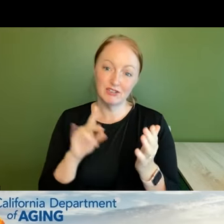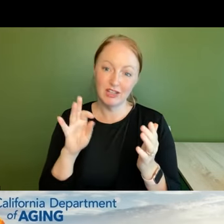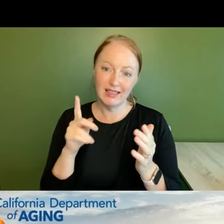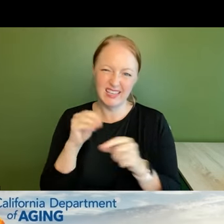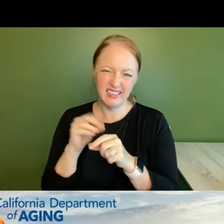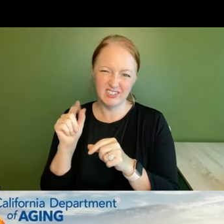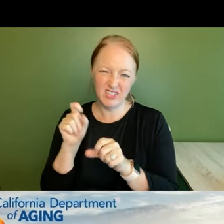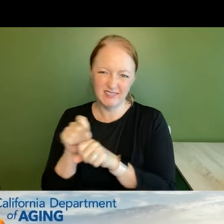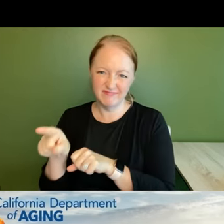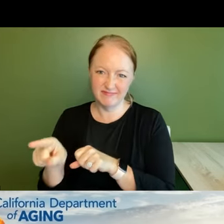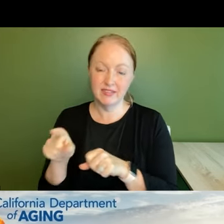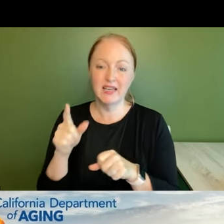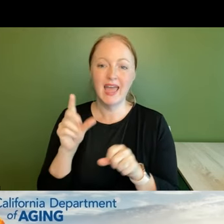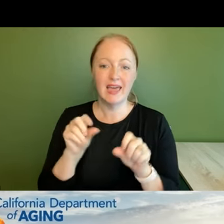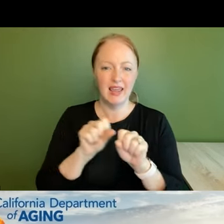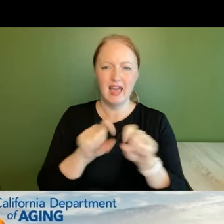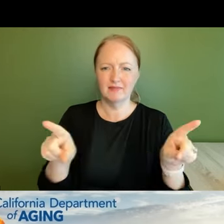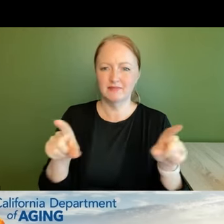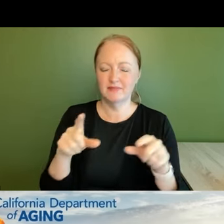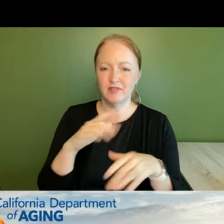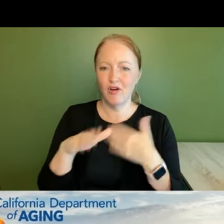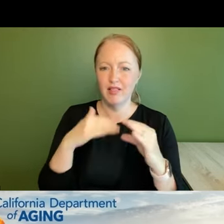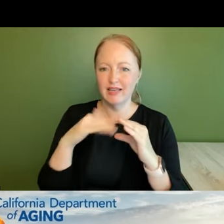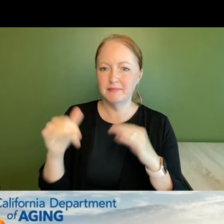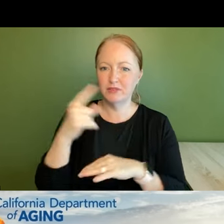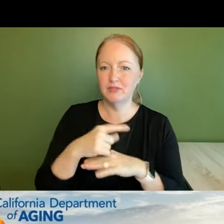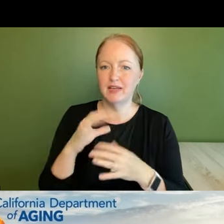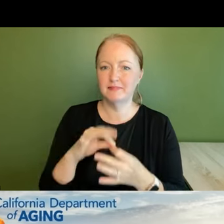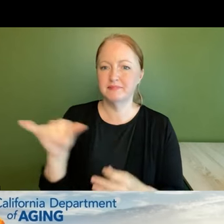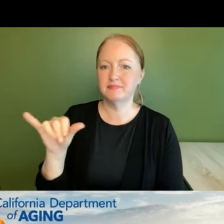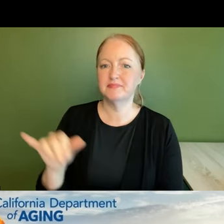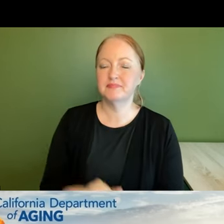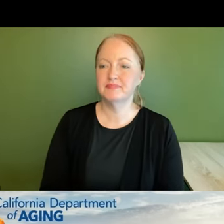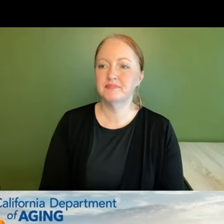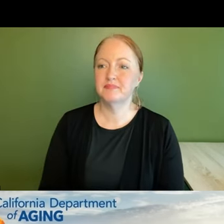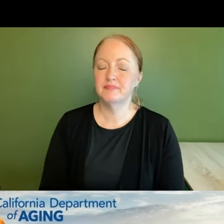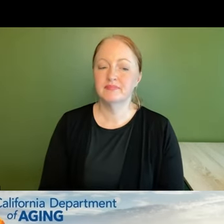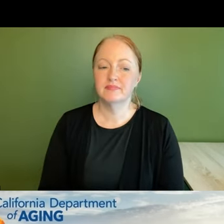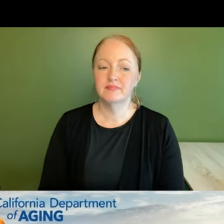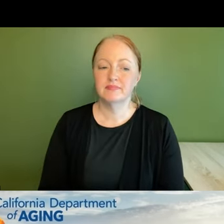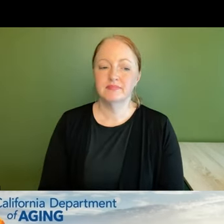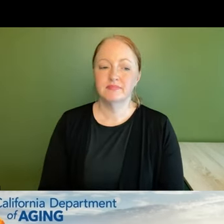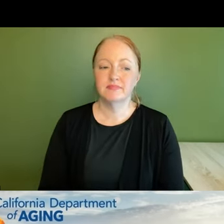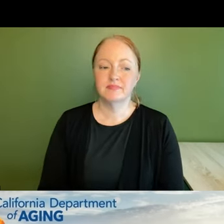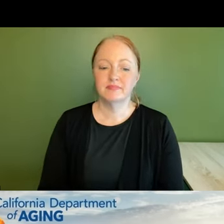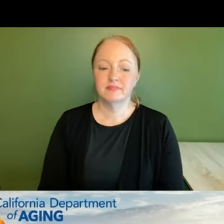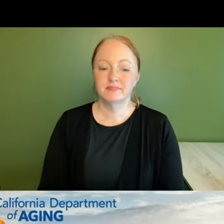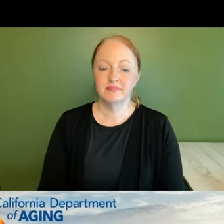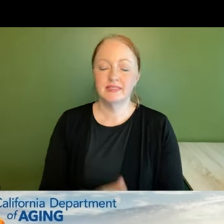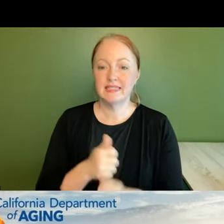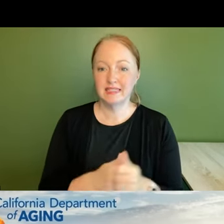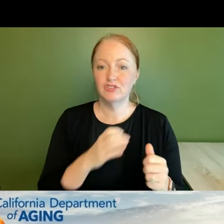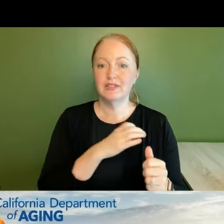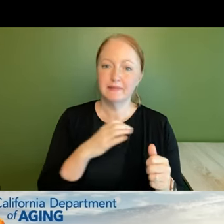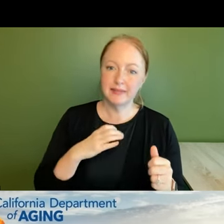the chat but also i sent everyone um an email today about it um and each of these uh committees